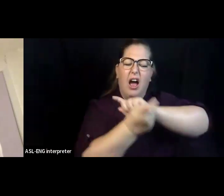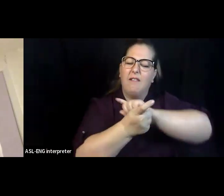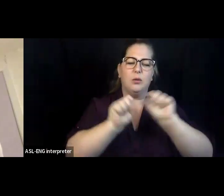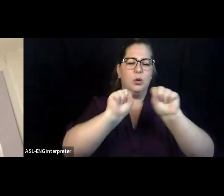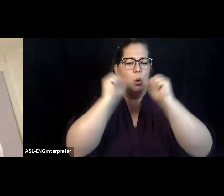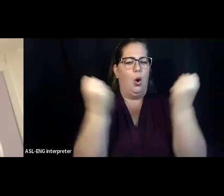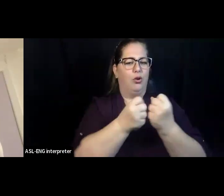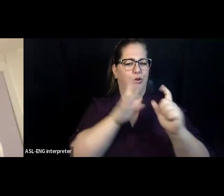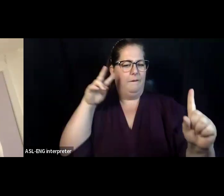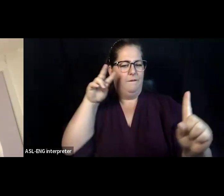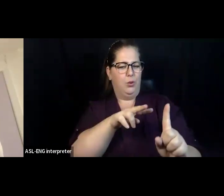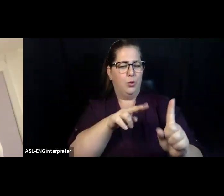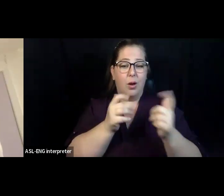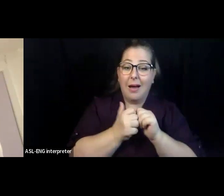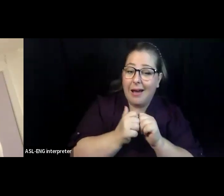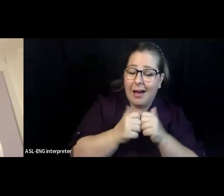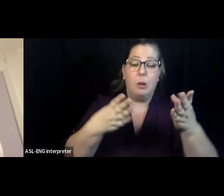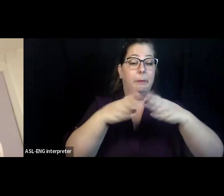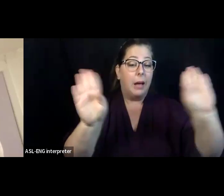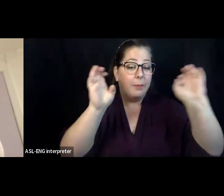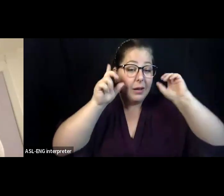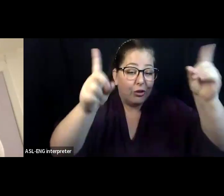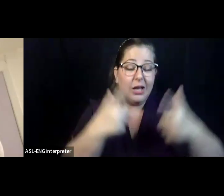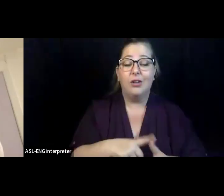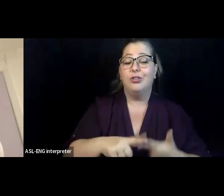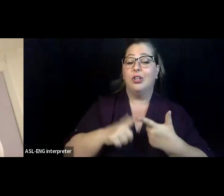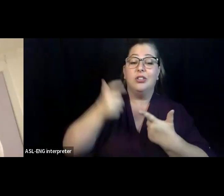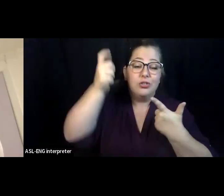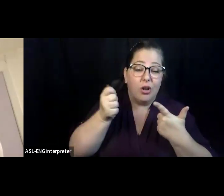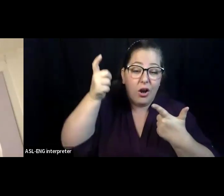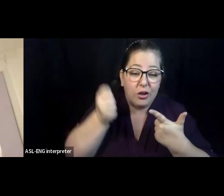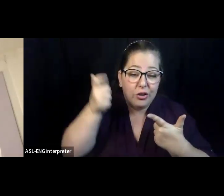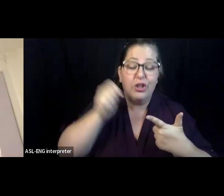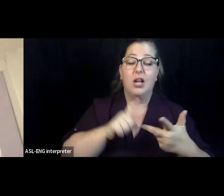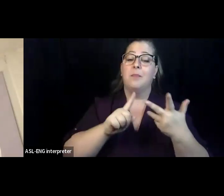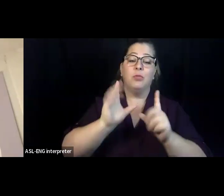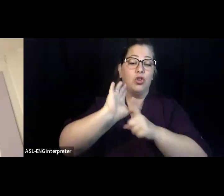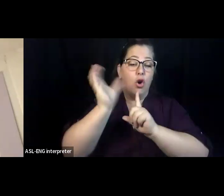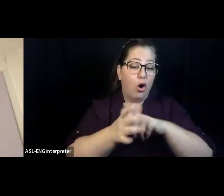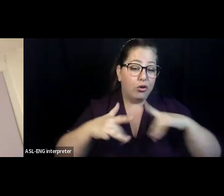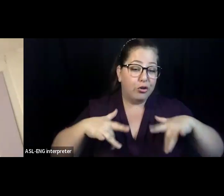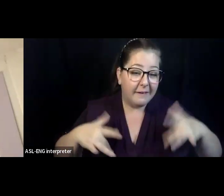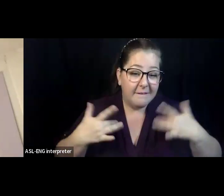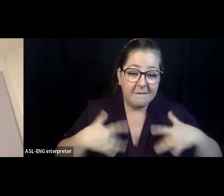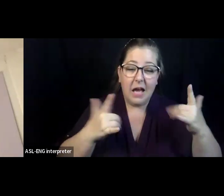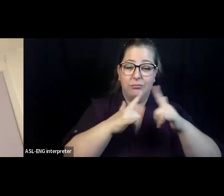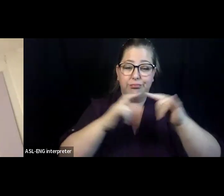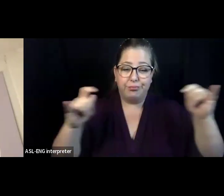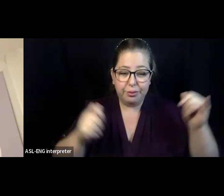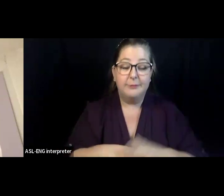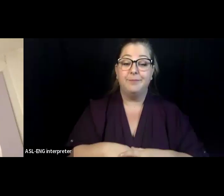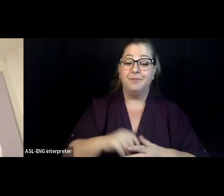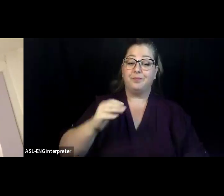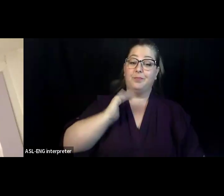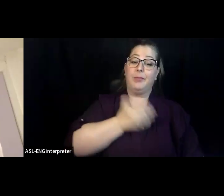promotes critical thinking, and builds a broader community. So I have some images on this slide that show the types of